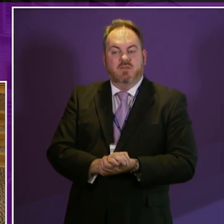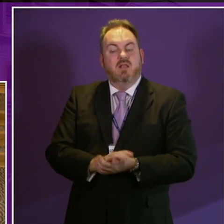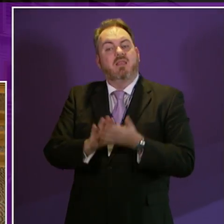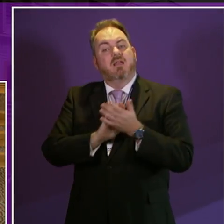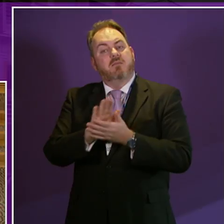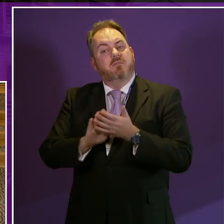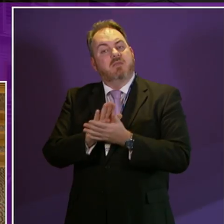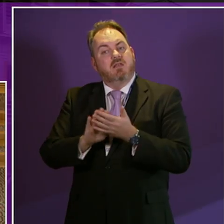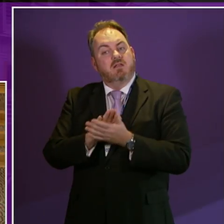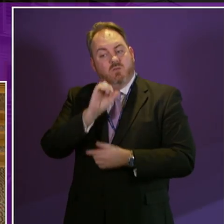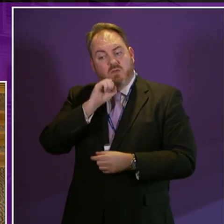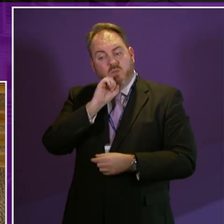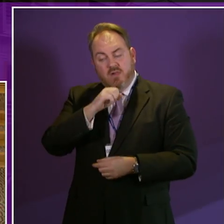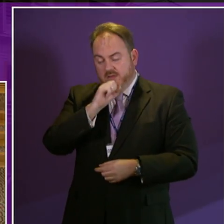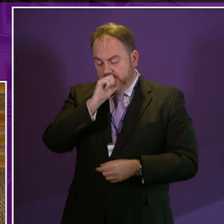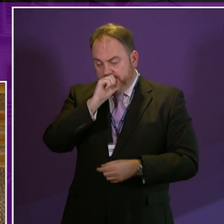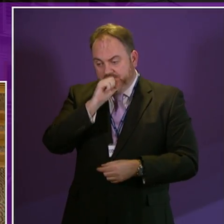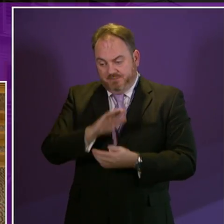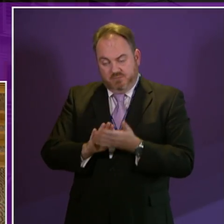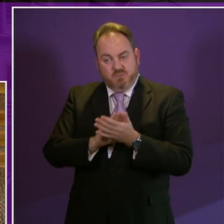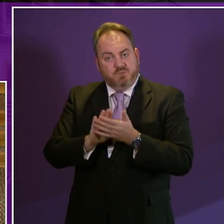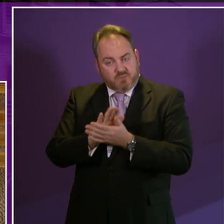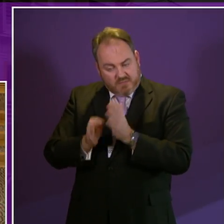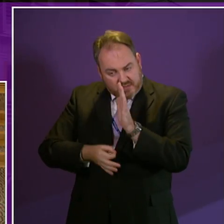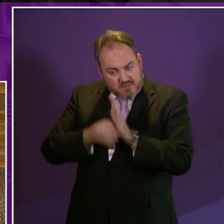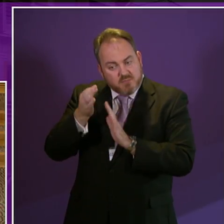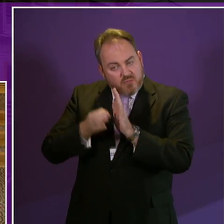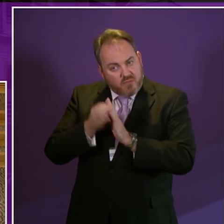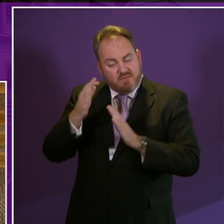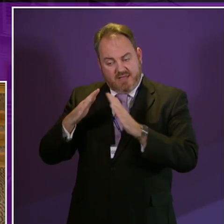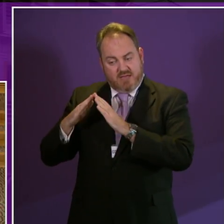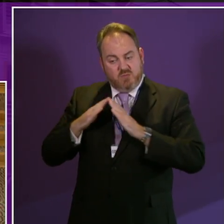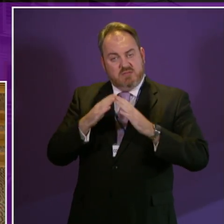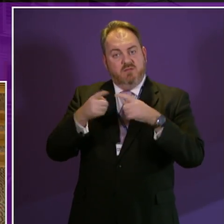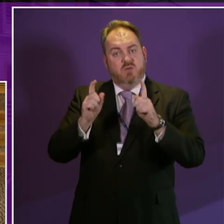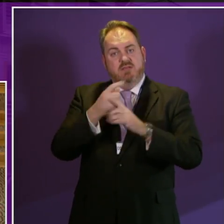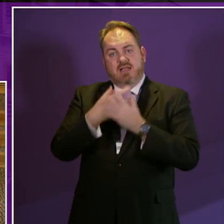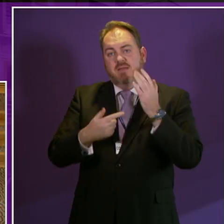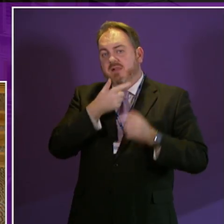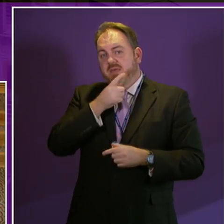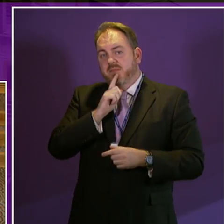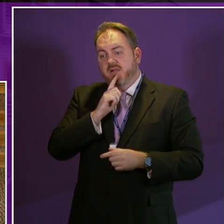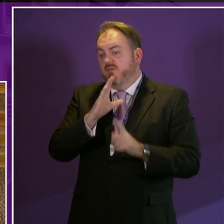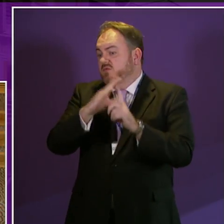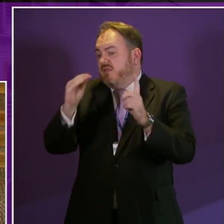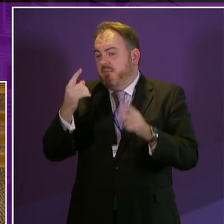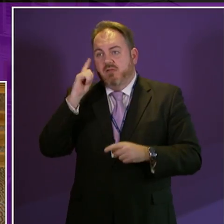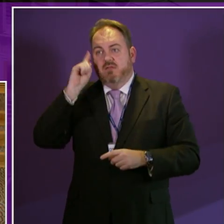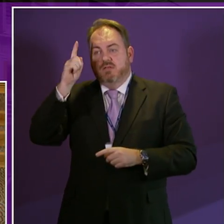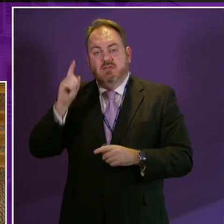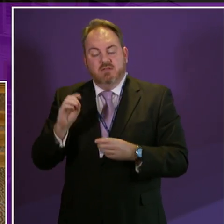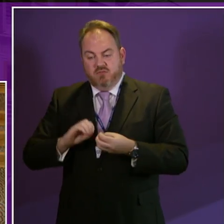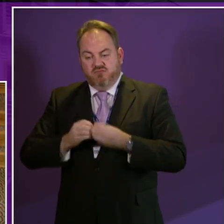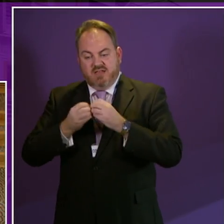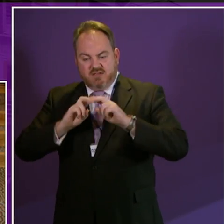number of other steps to improve housing for disabled people, including carrying out research into creating tailor-made wheelchair